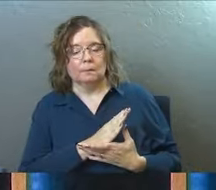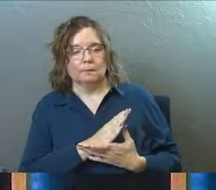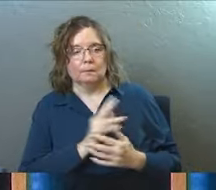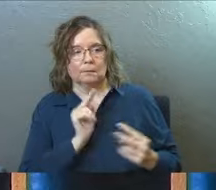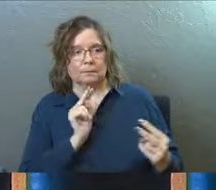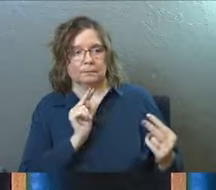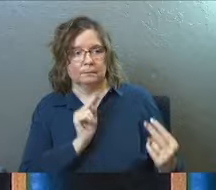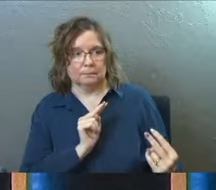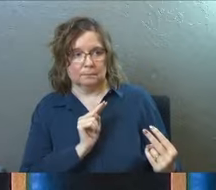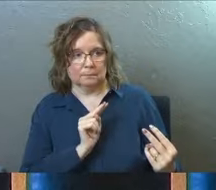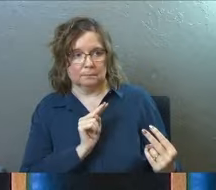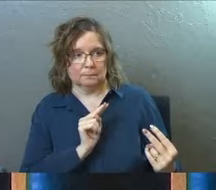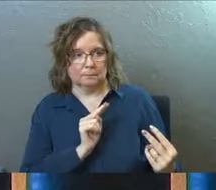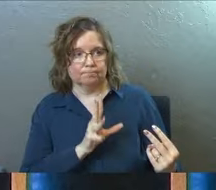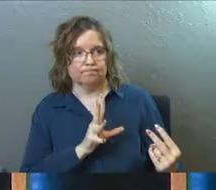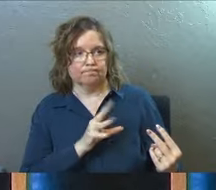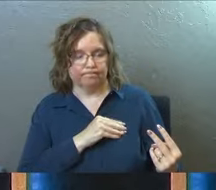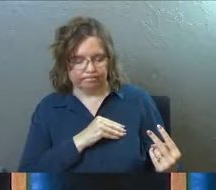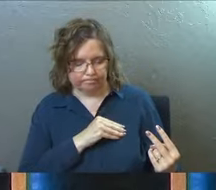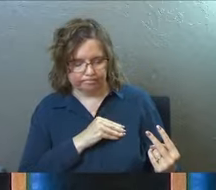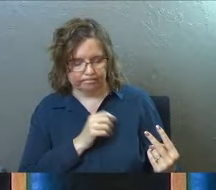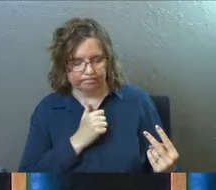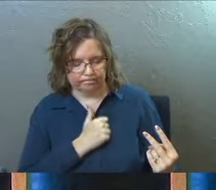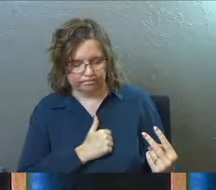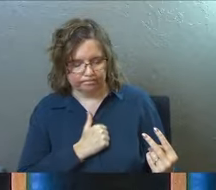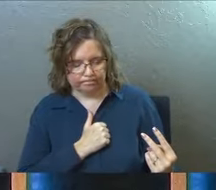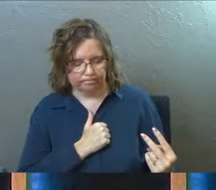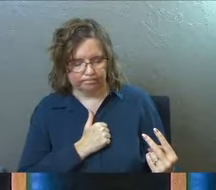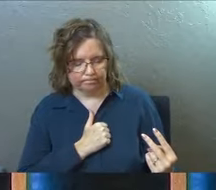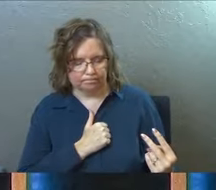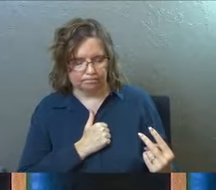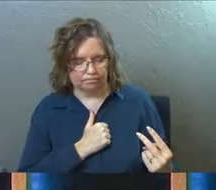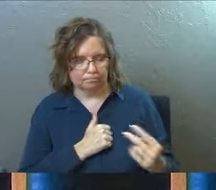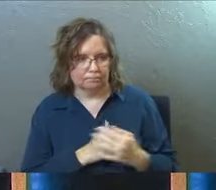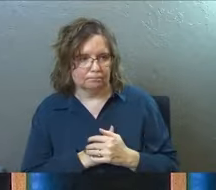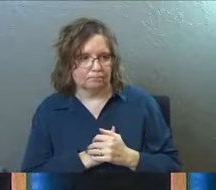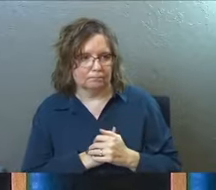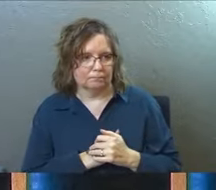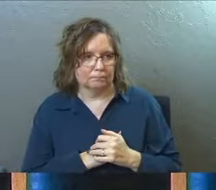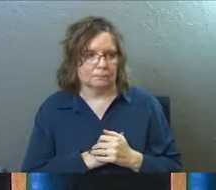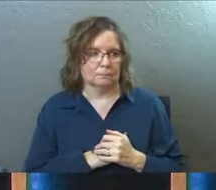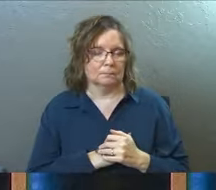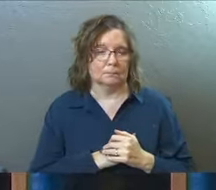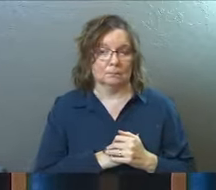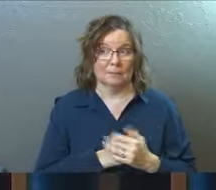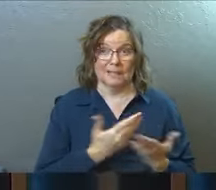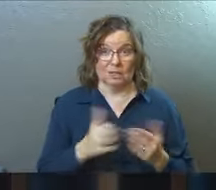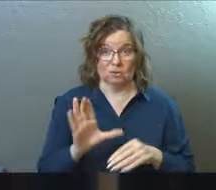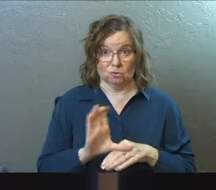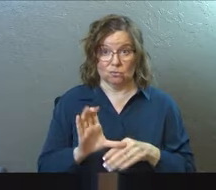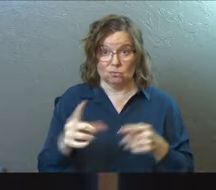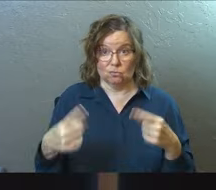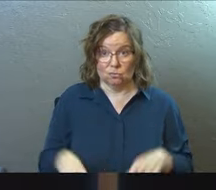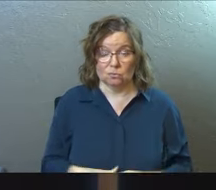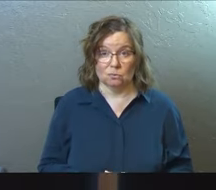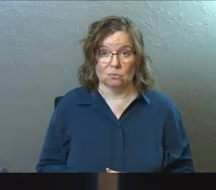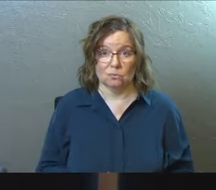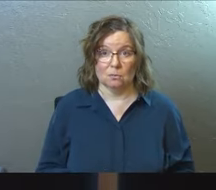look them in the eye and own it and apologize right here in this church.